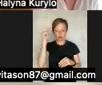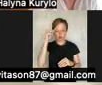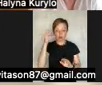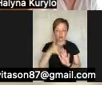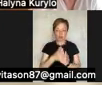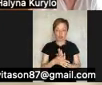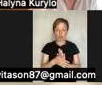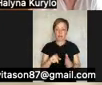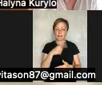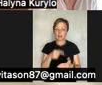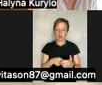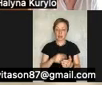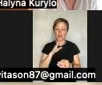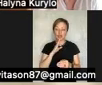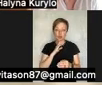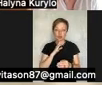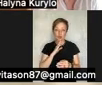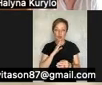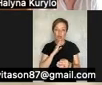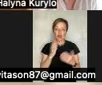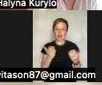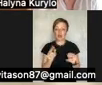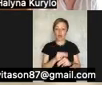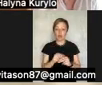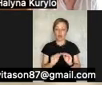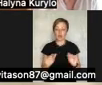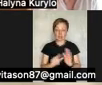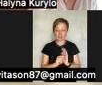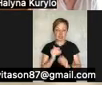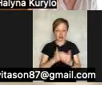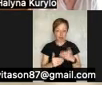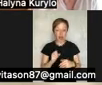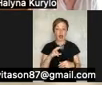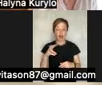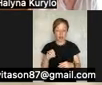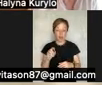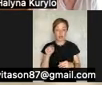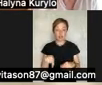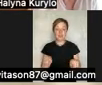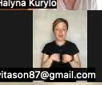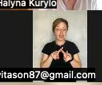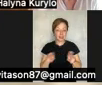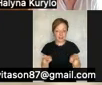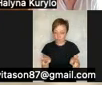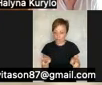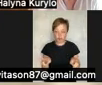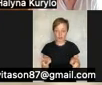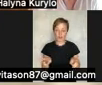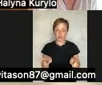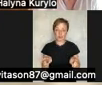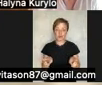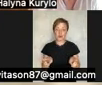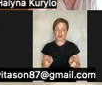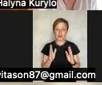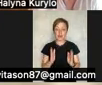out of their work hours. And they also, well, basically they did